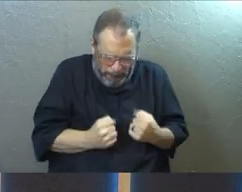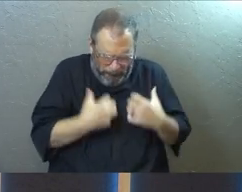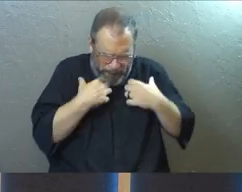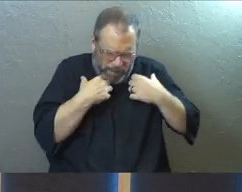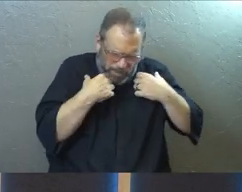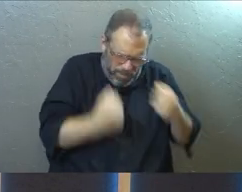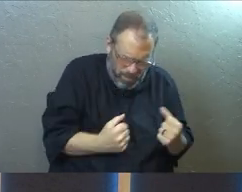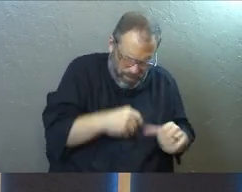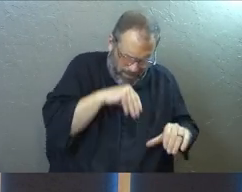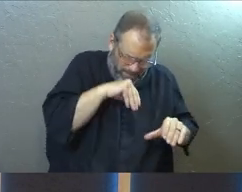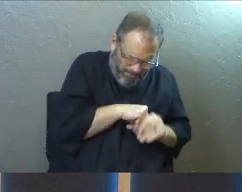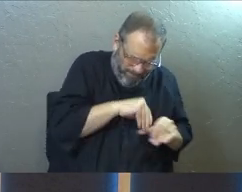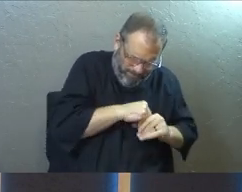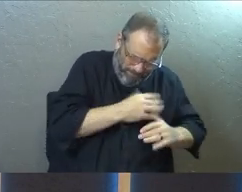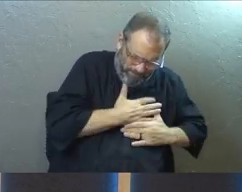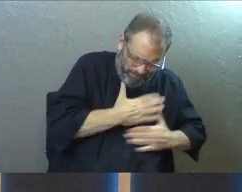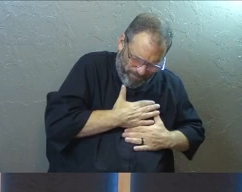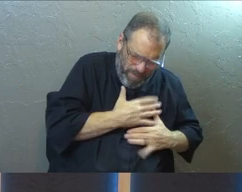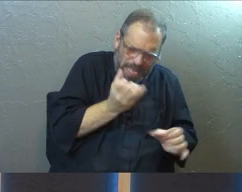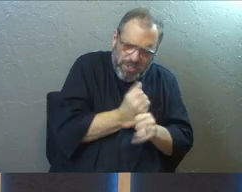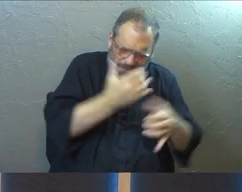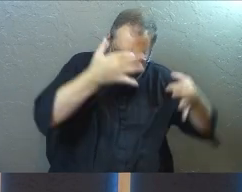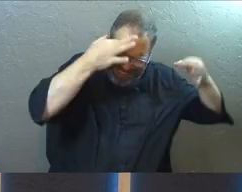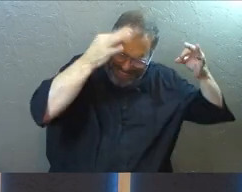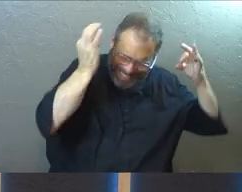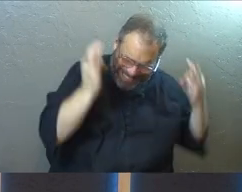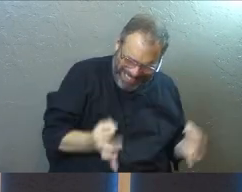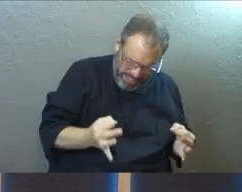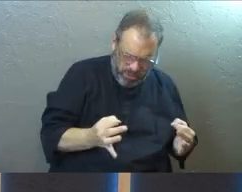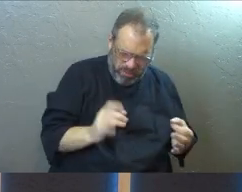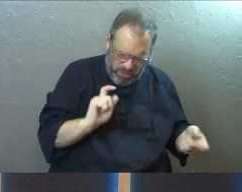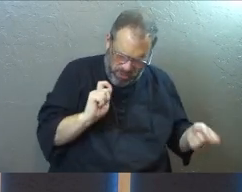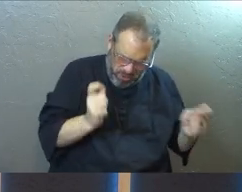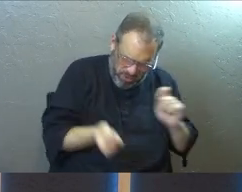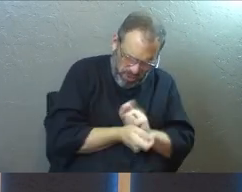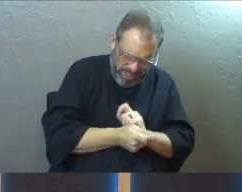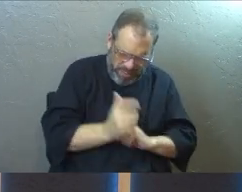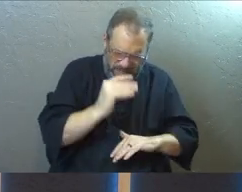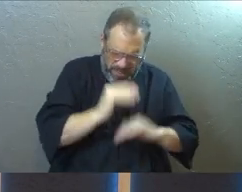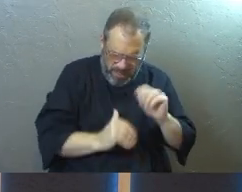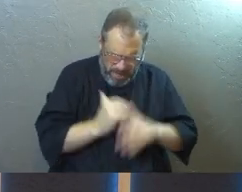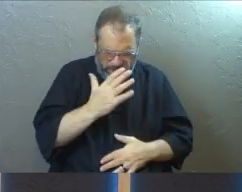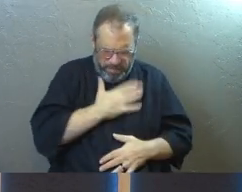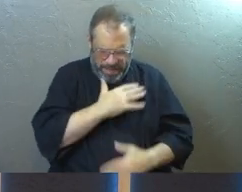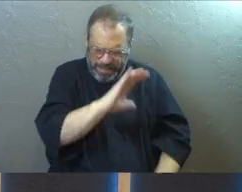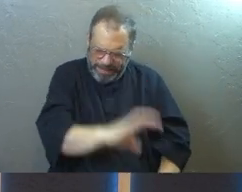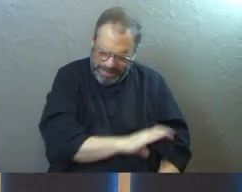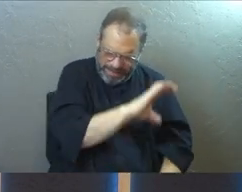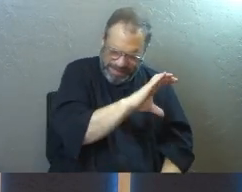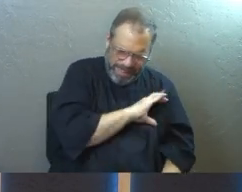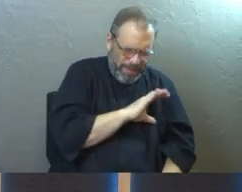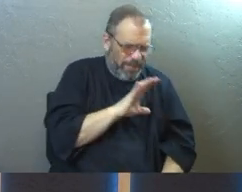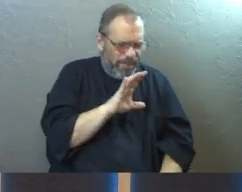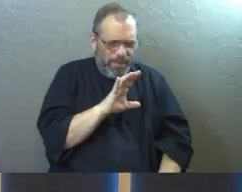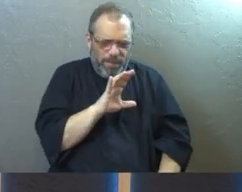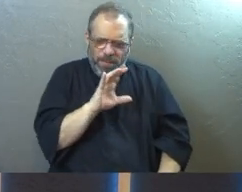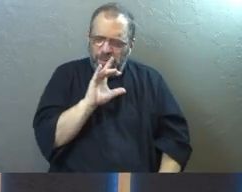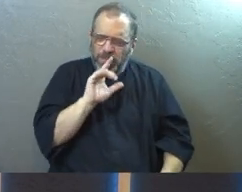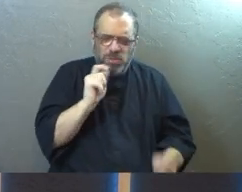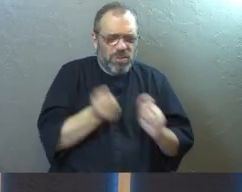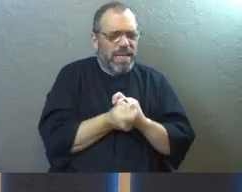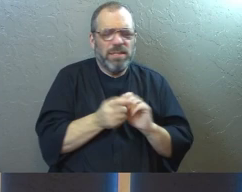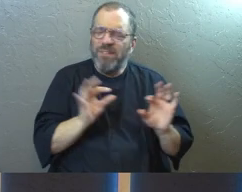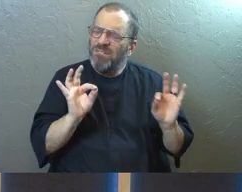strengthening us in our inner being to make choices, God, to make changes, to build our character, God, to change